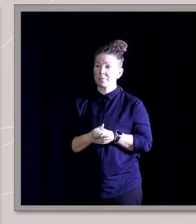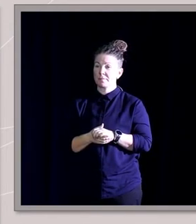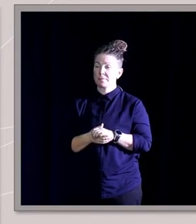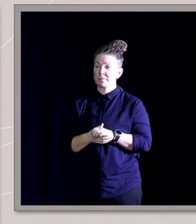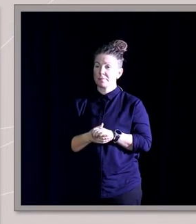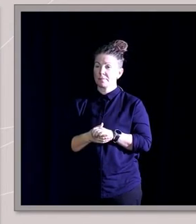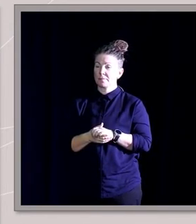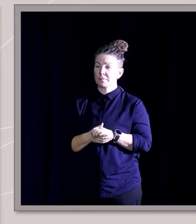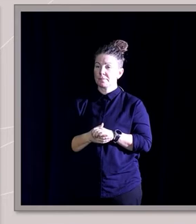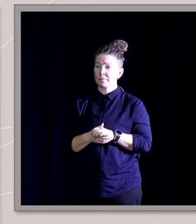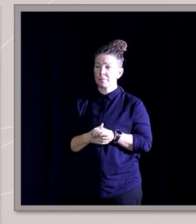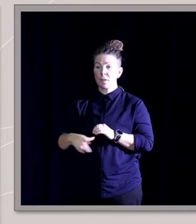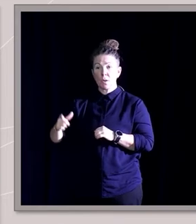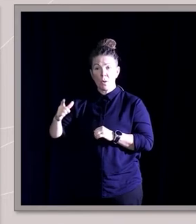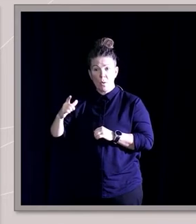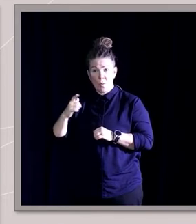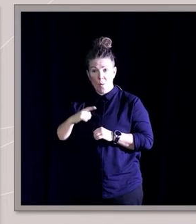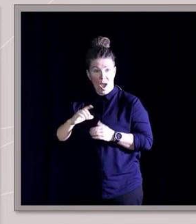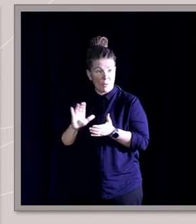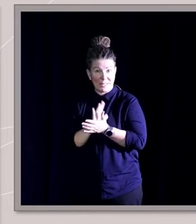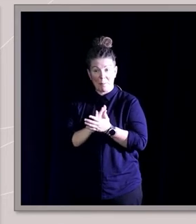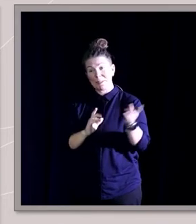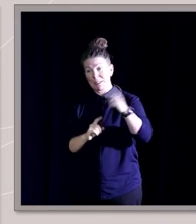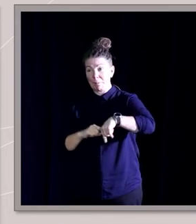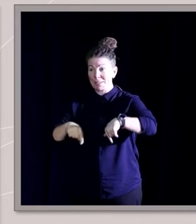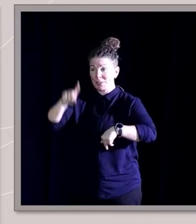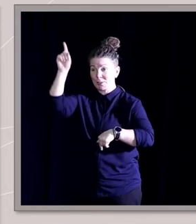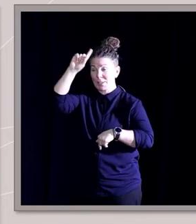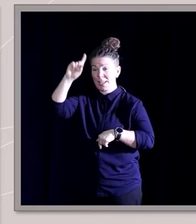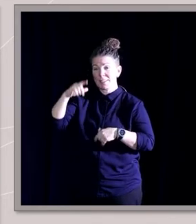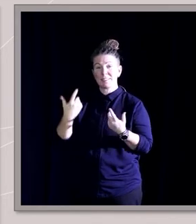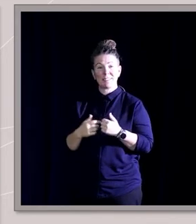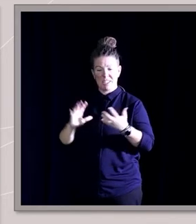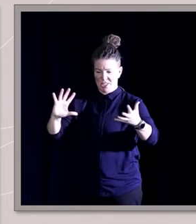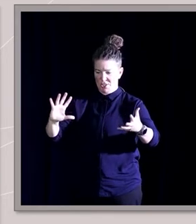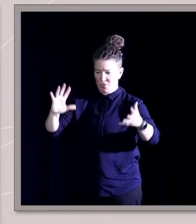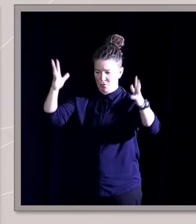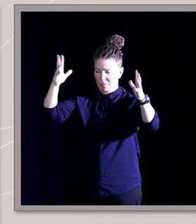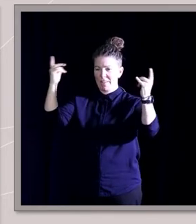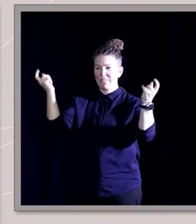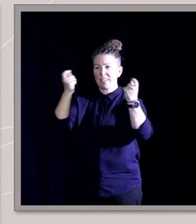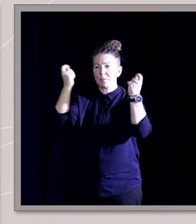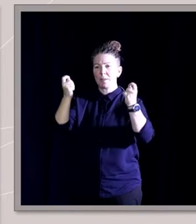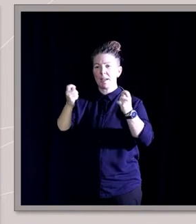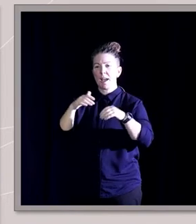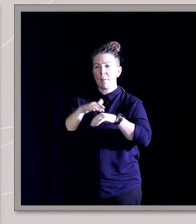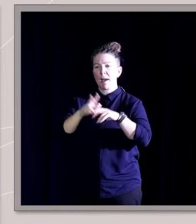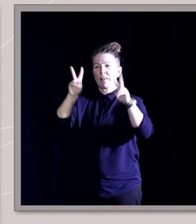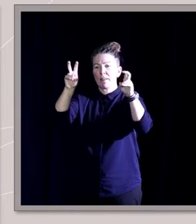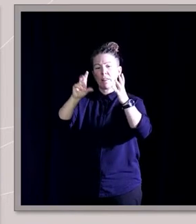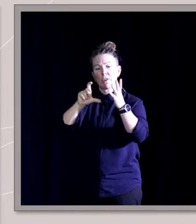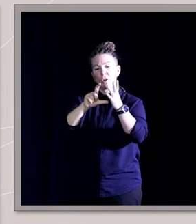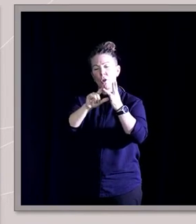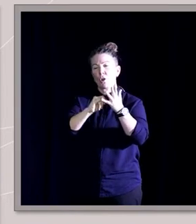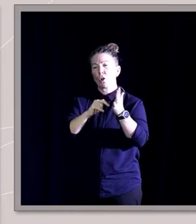And part of the reason I was so happy to come over and speak here was the theme of the festival disrupted this year about the cost that comes